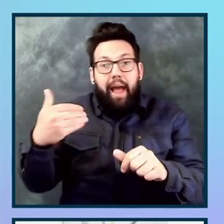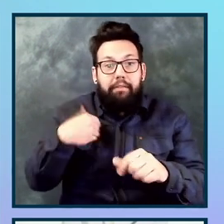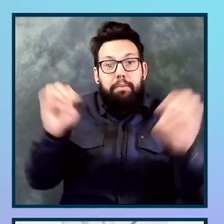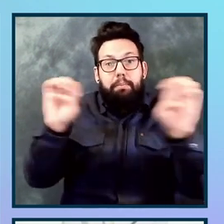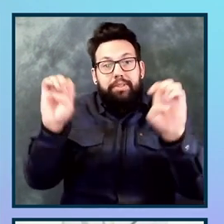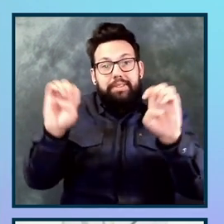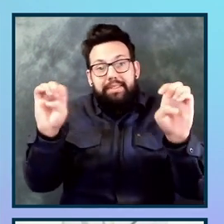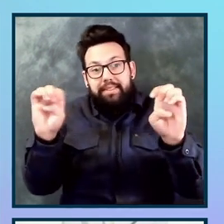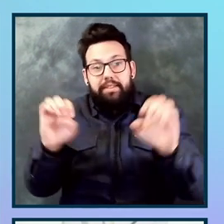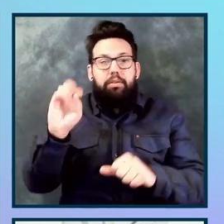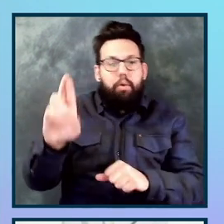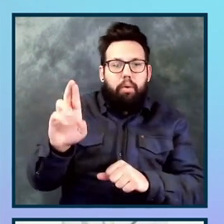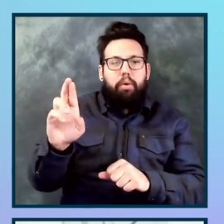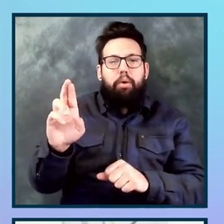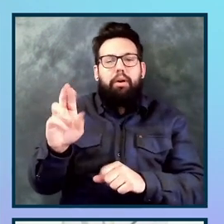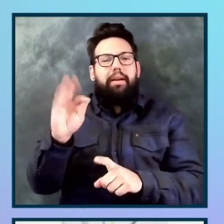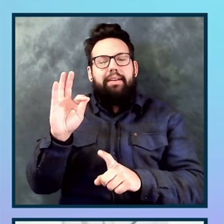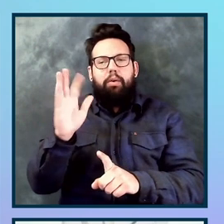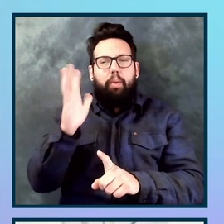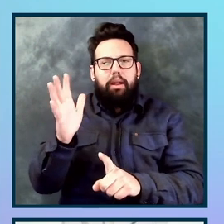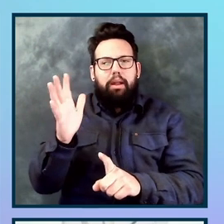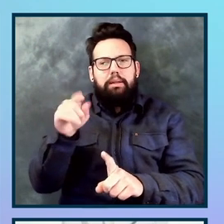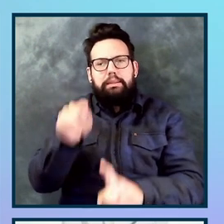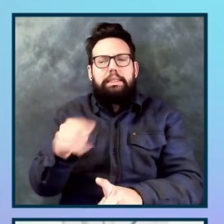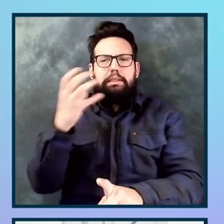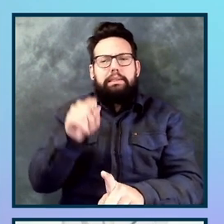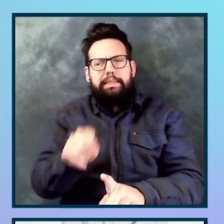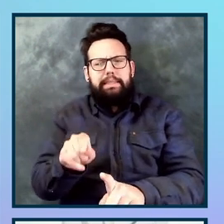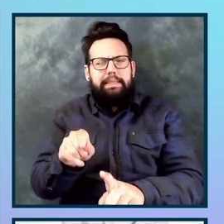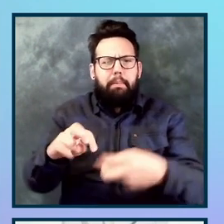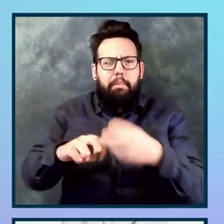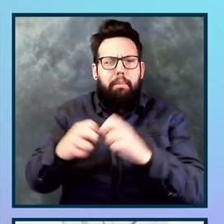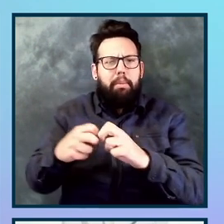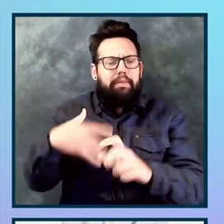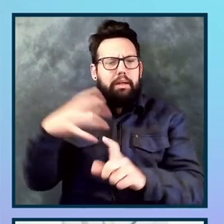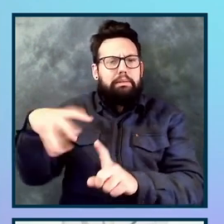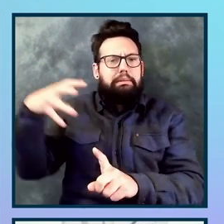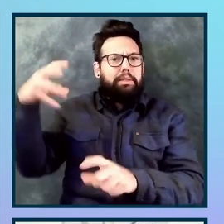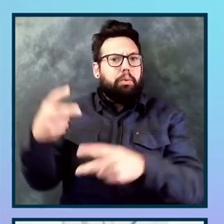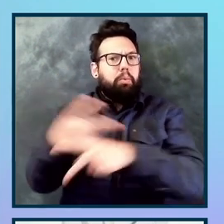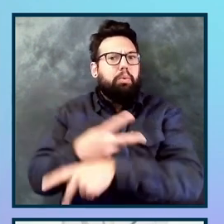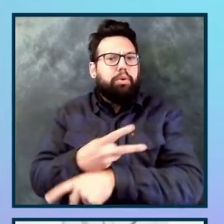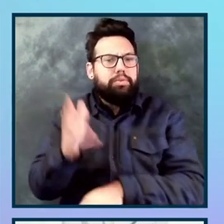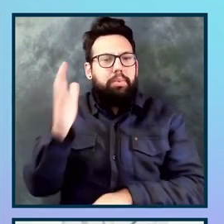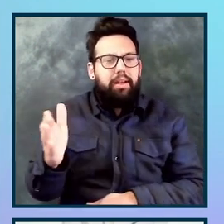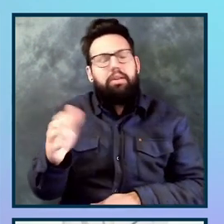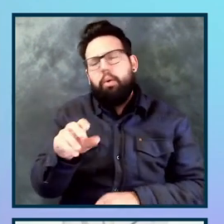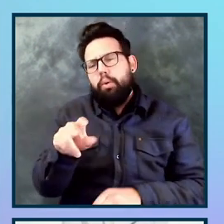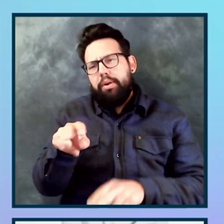allows you to dynamically scan single, uh, page web apps, websites at a whole